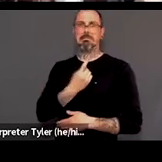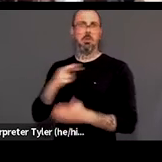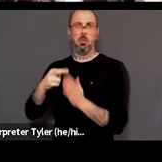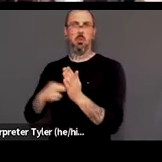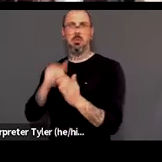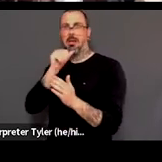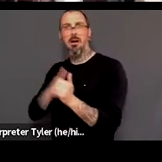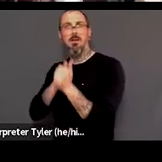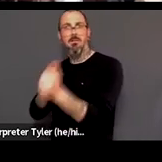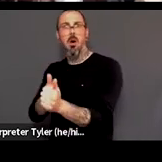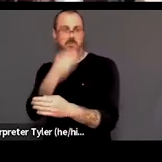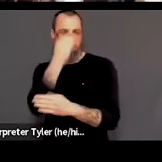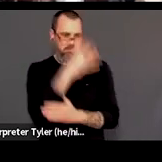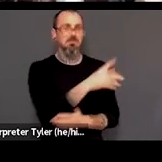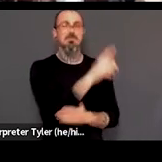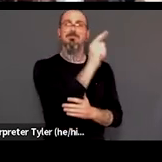have set out